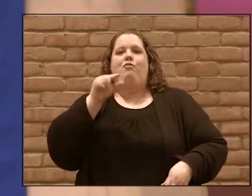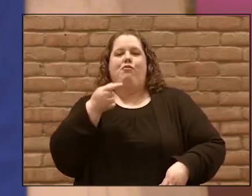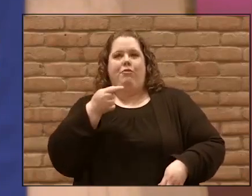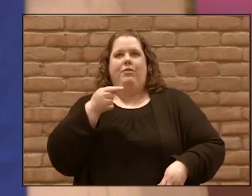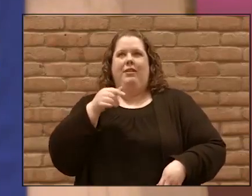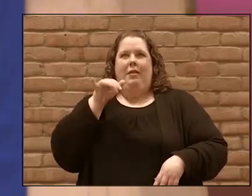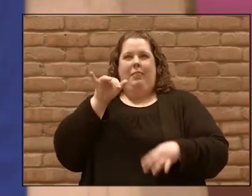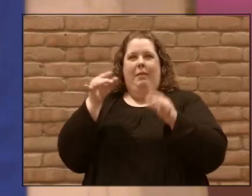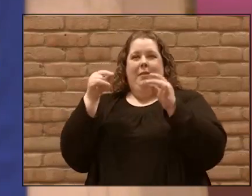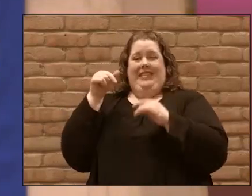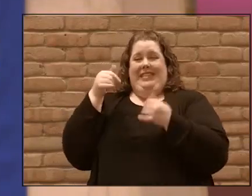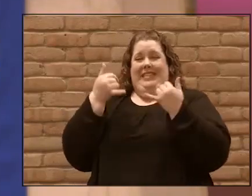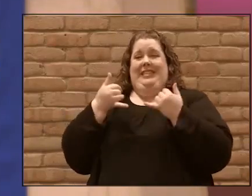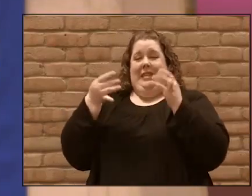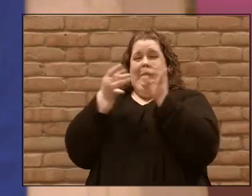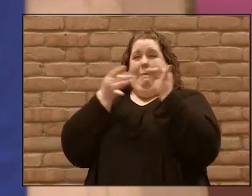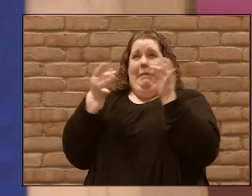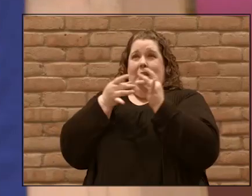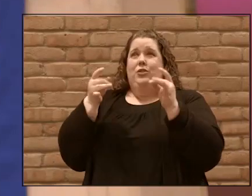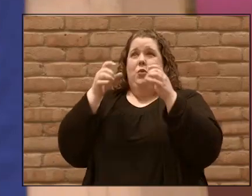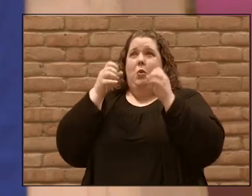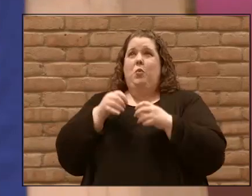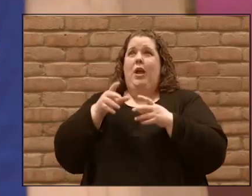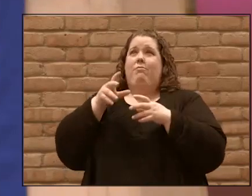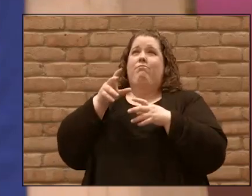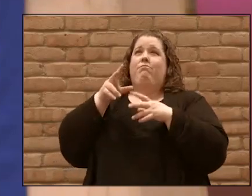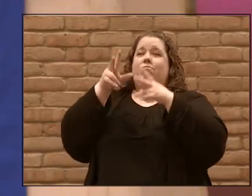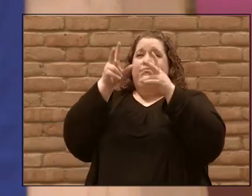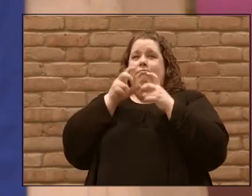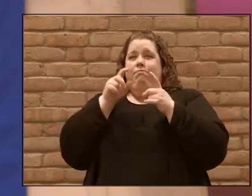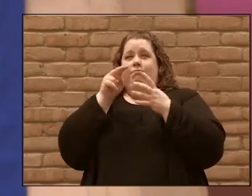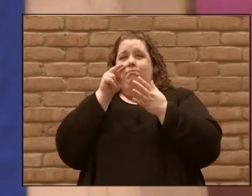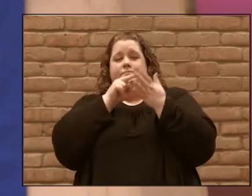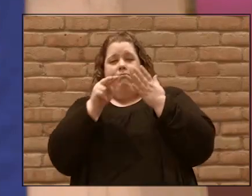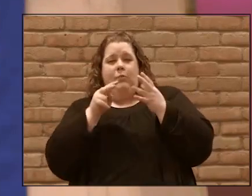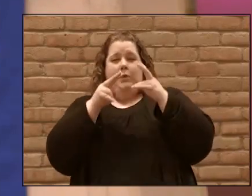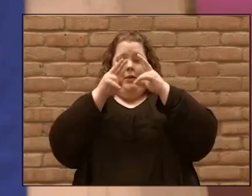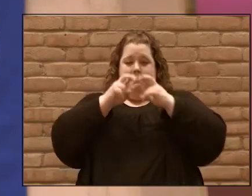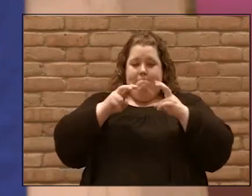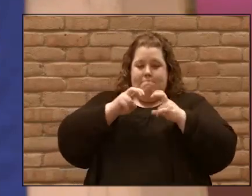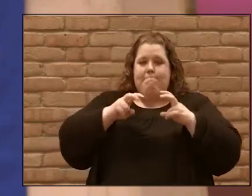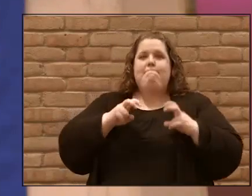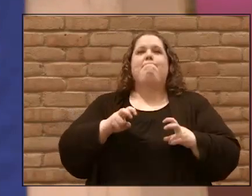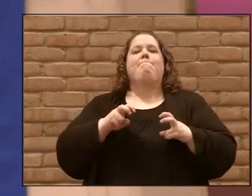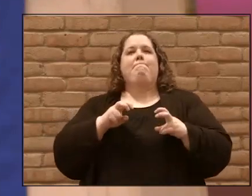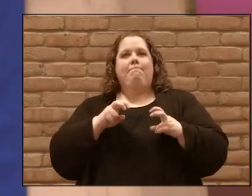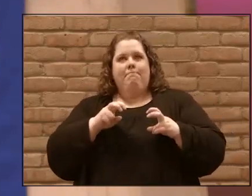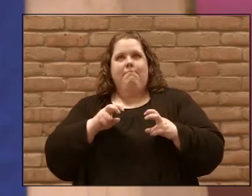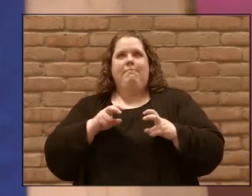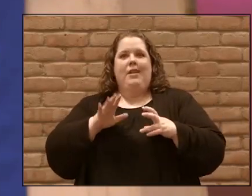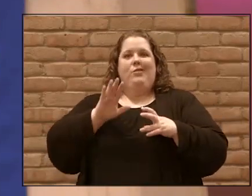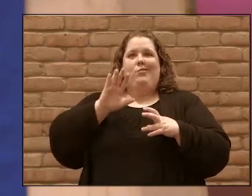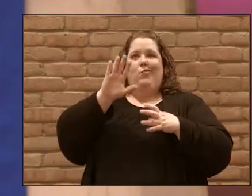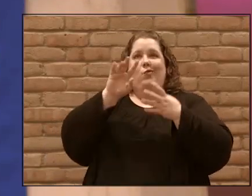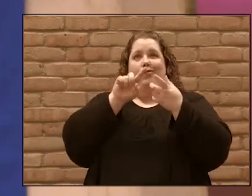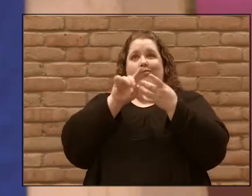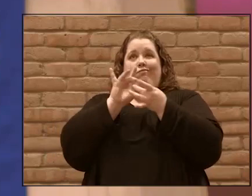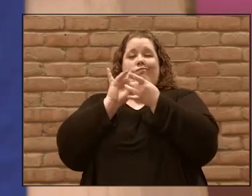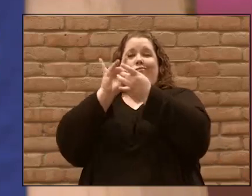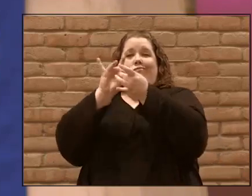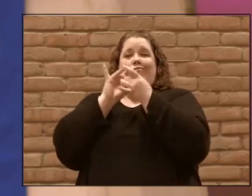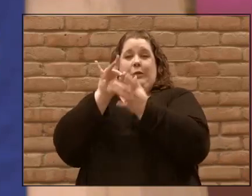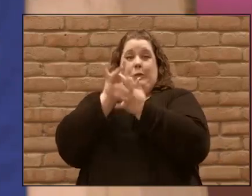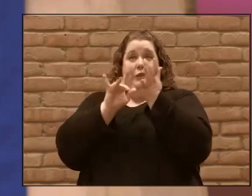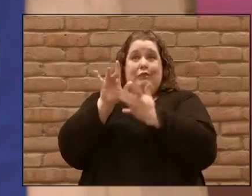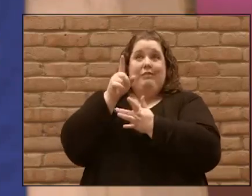throughout the week. Just sit in the Word of God. Grow in your friendship with Jesus so that your love for Him and others